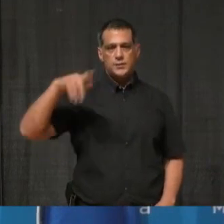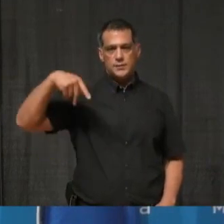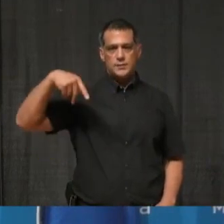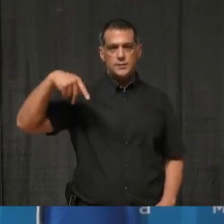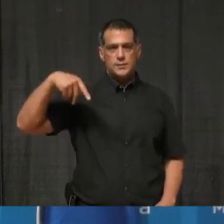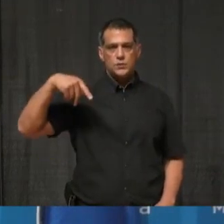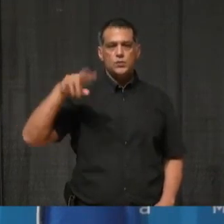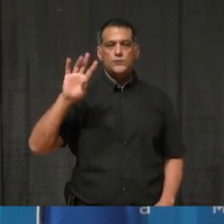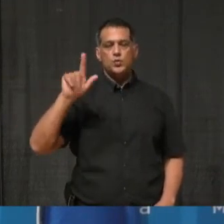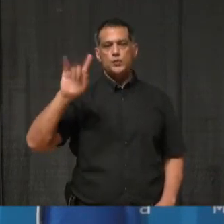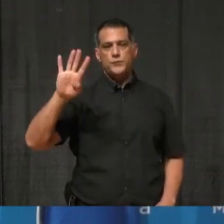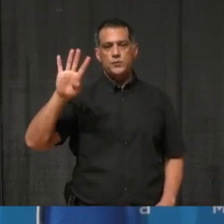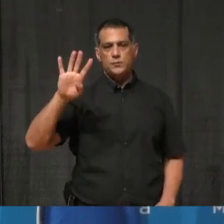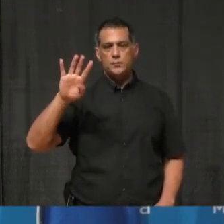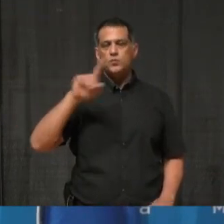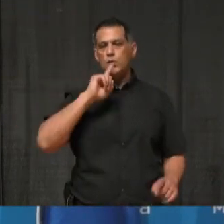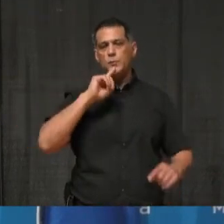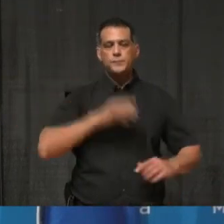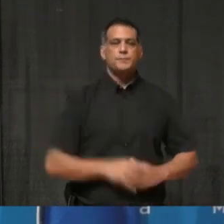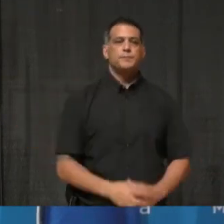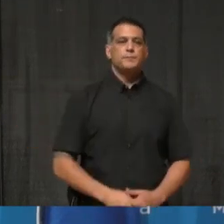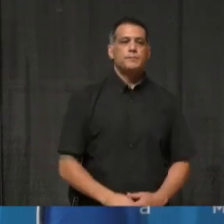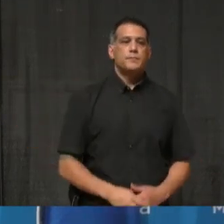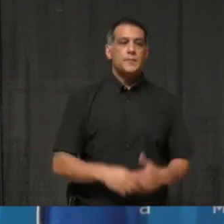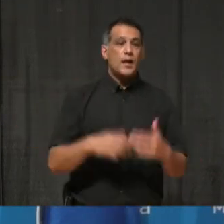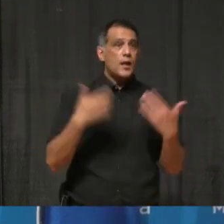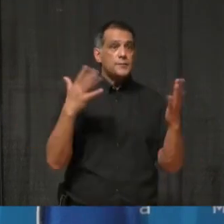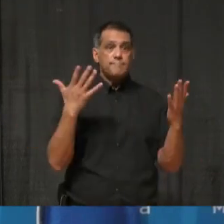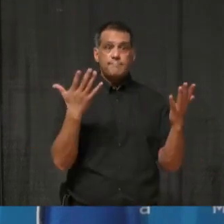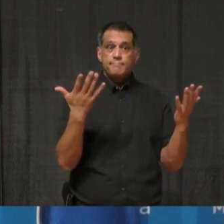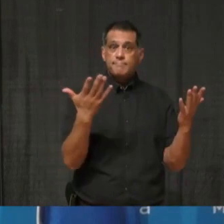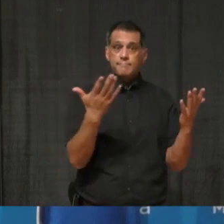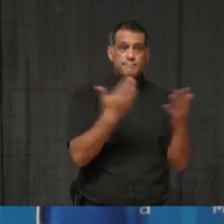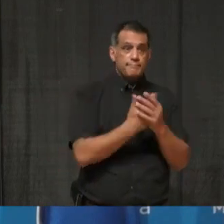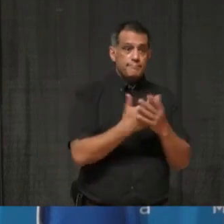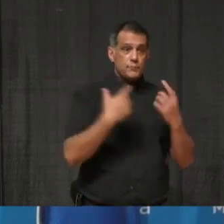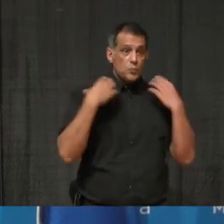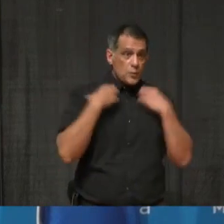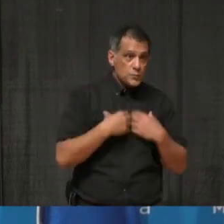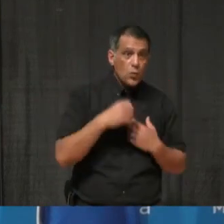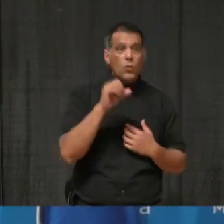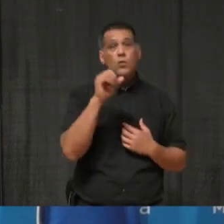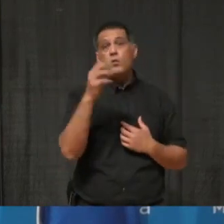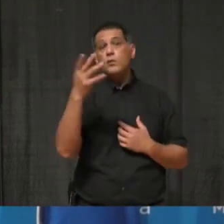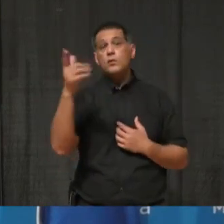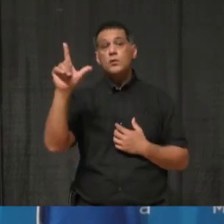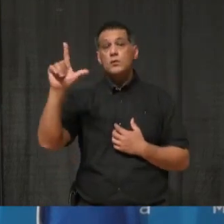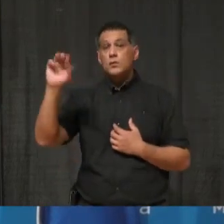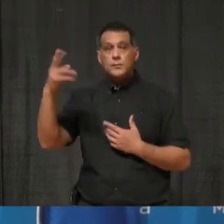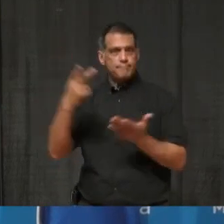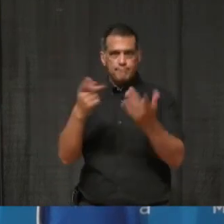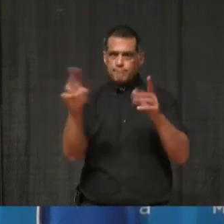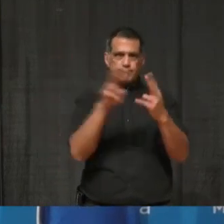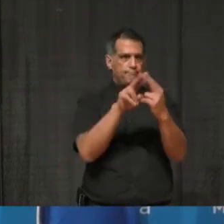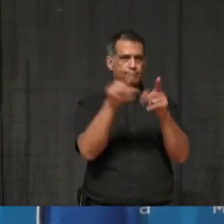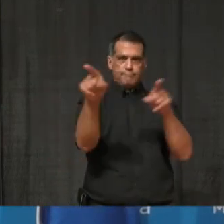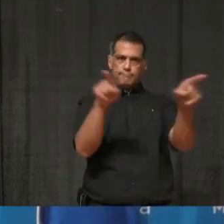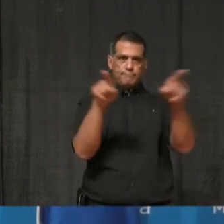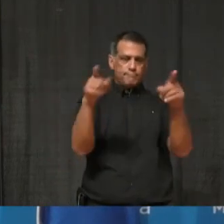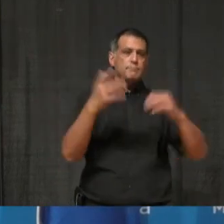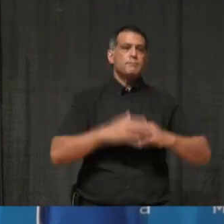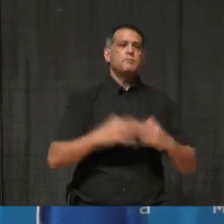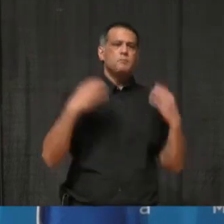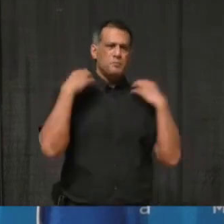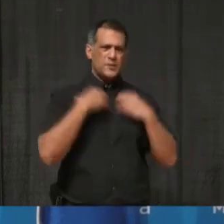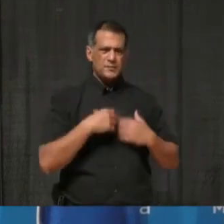afternoon. Thanks for taking my question. I don't know if this is better for Mayor Crombie or for Dr. Lowe, but Mayor Crombie, spoke about